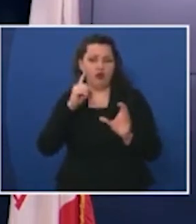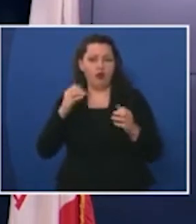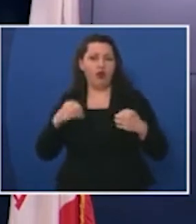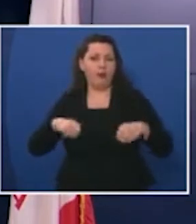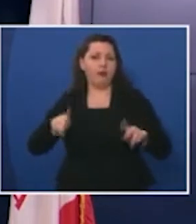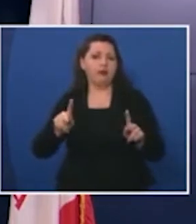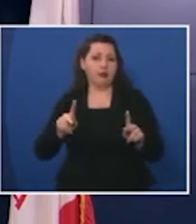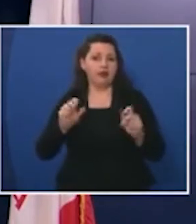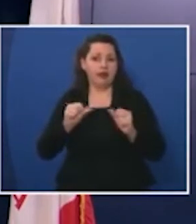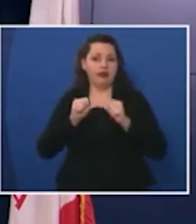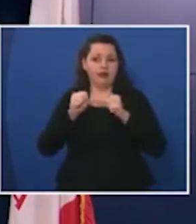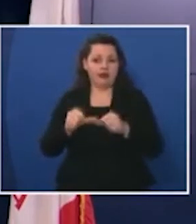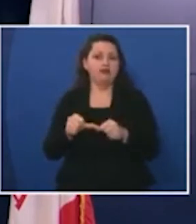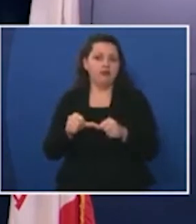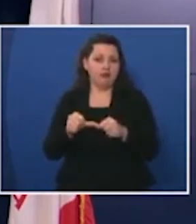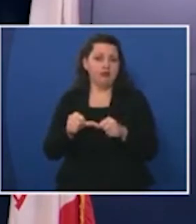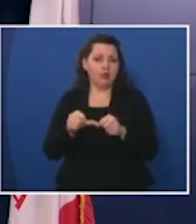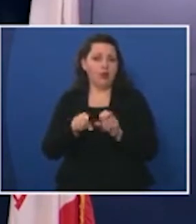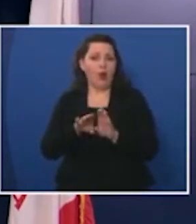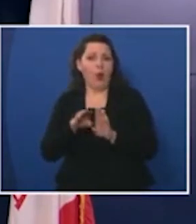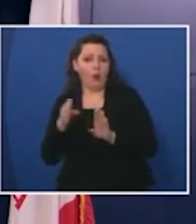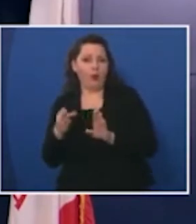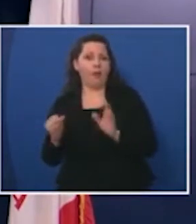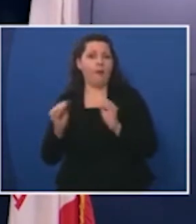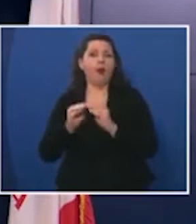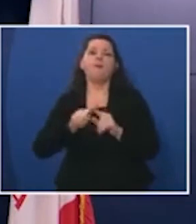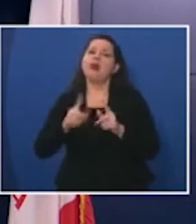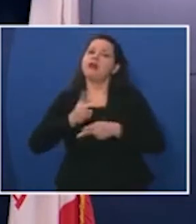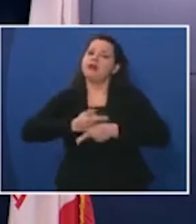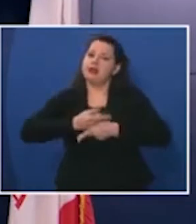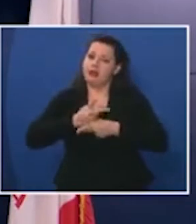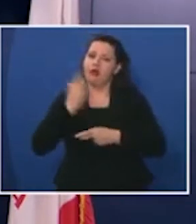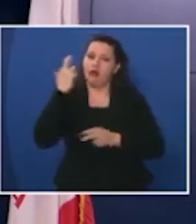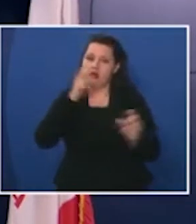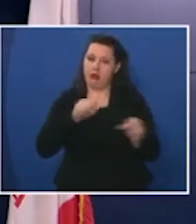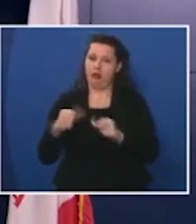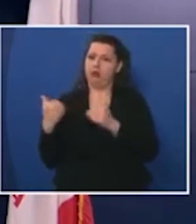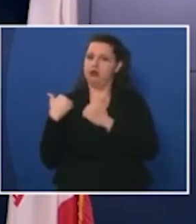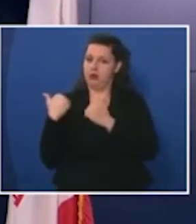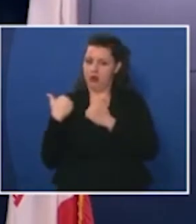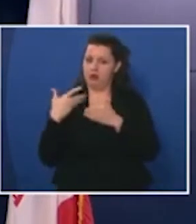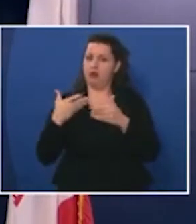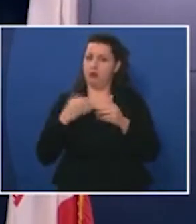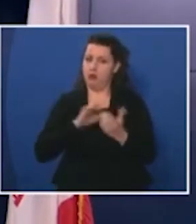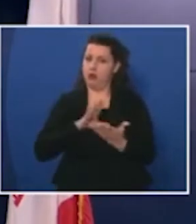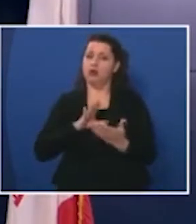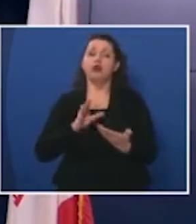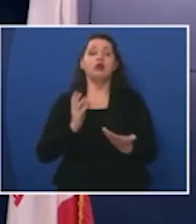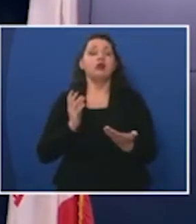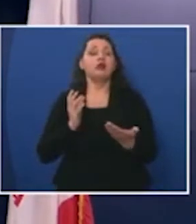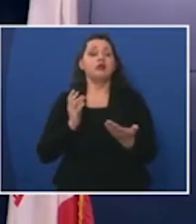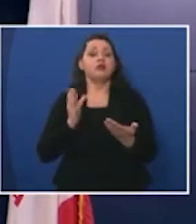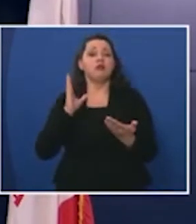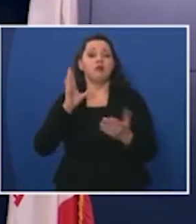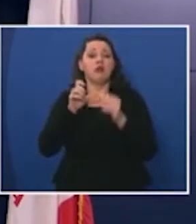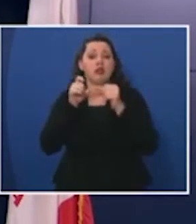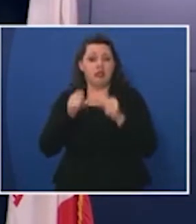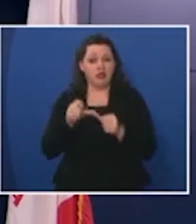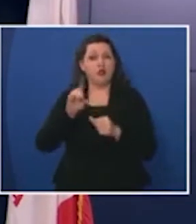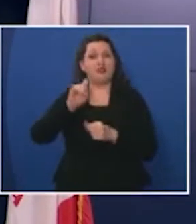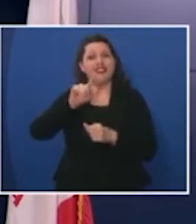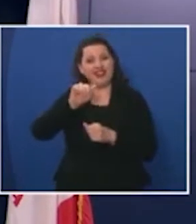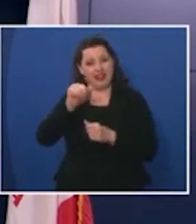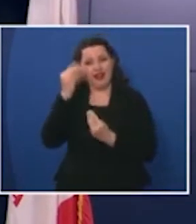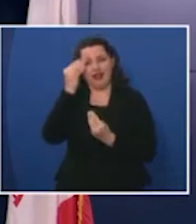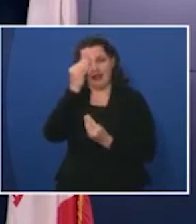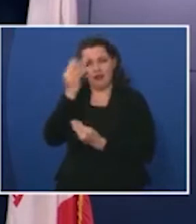to continue reopening in a very careful reasonable and responsible way so we're going to continue to look at the data